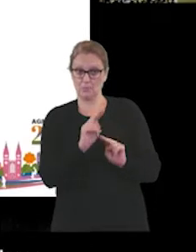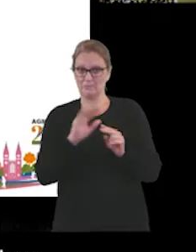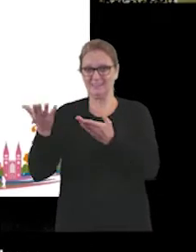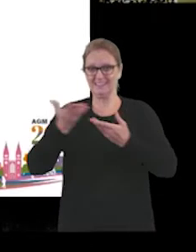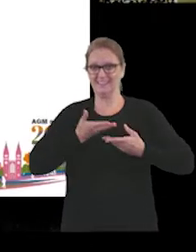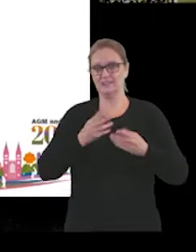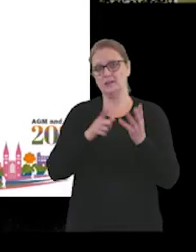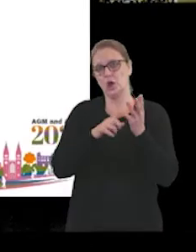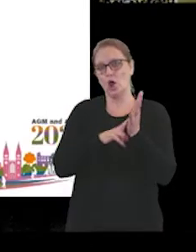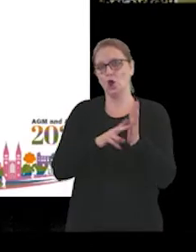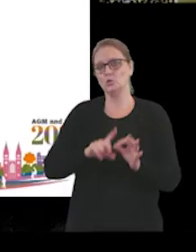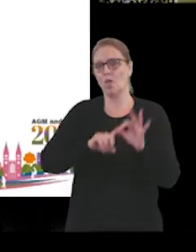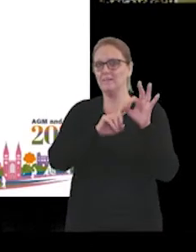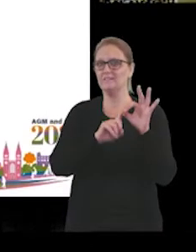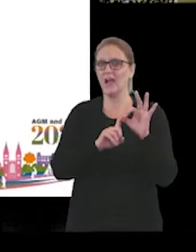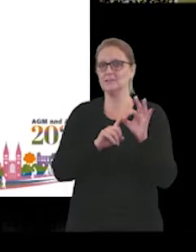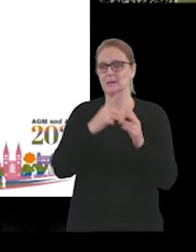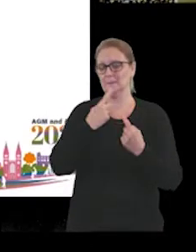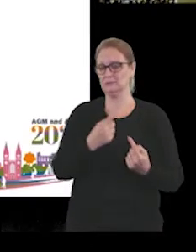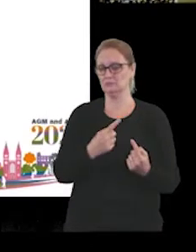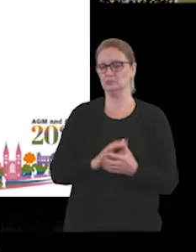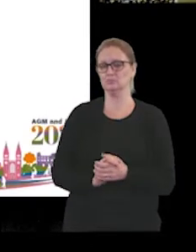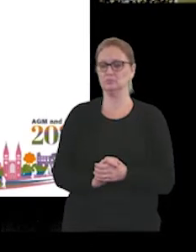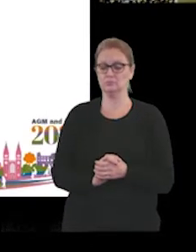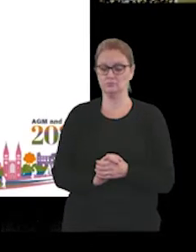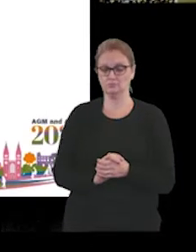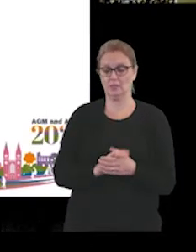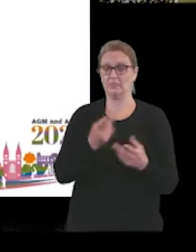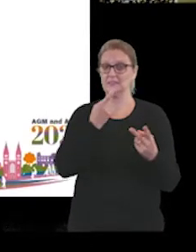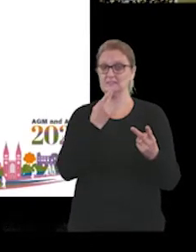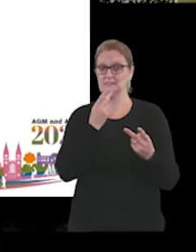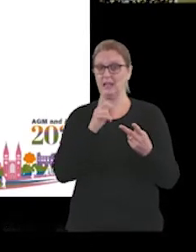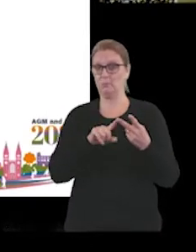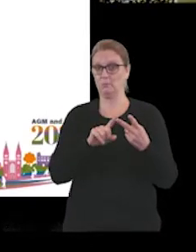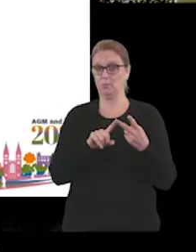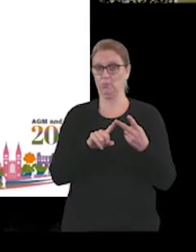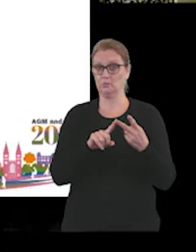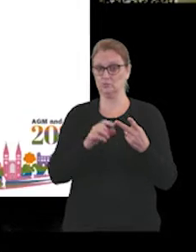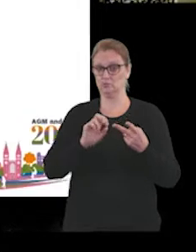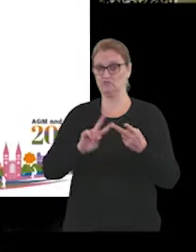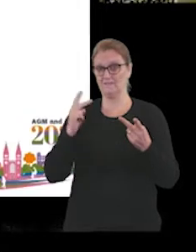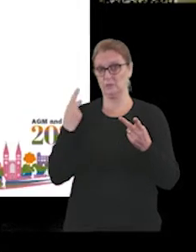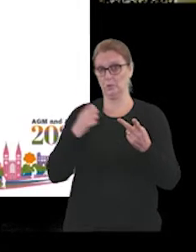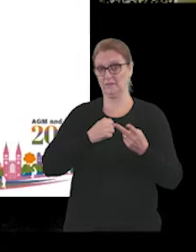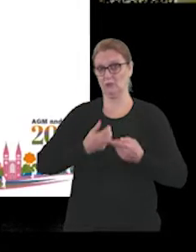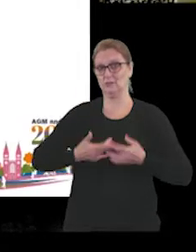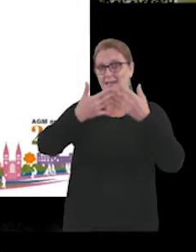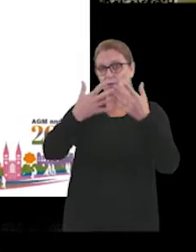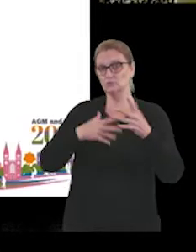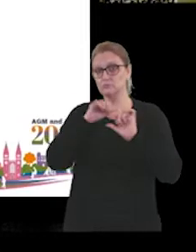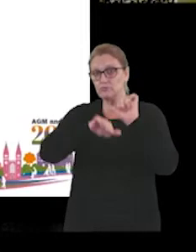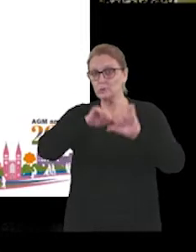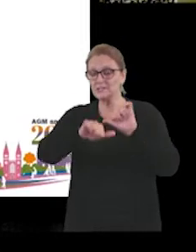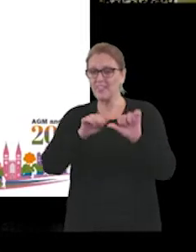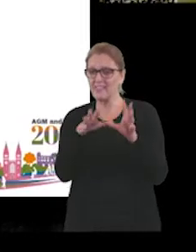opinion. There's a second aspect to the review of our accounts and our processes, and that's the value for money opinion.